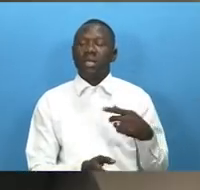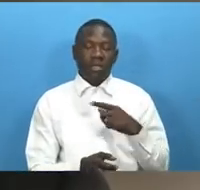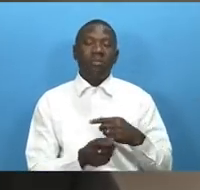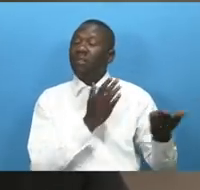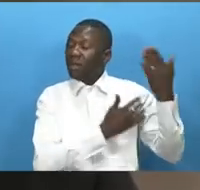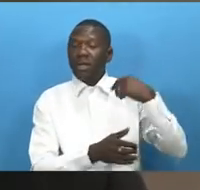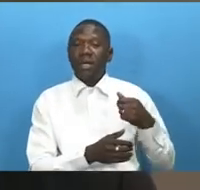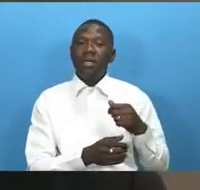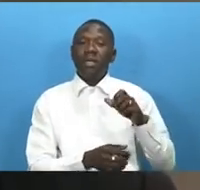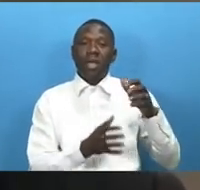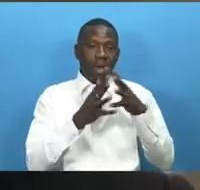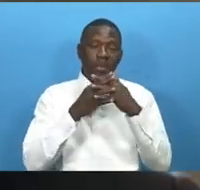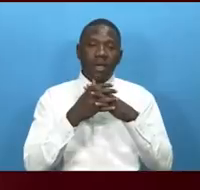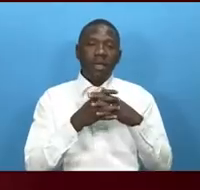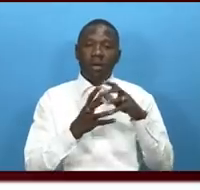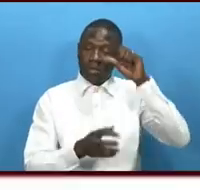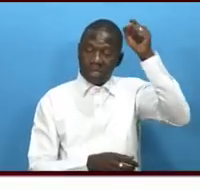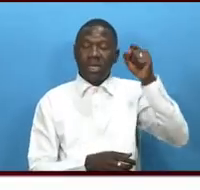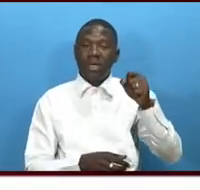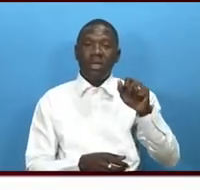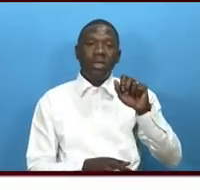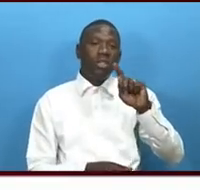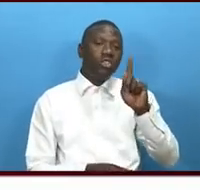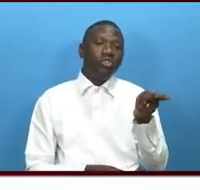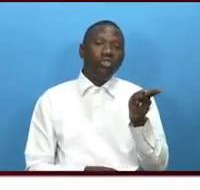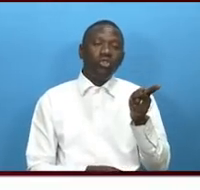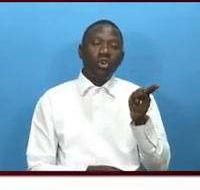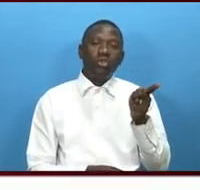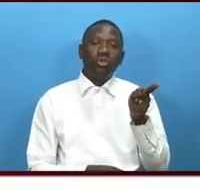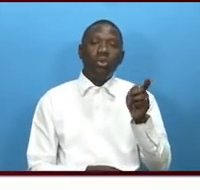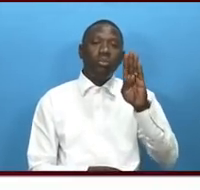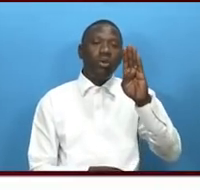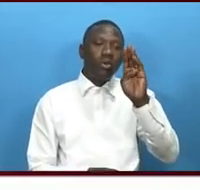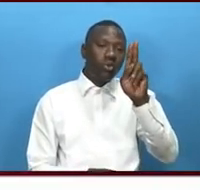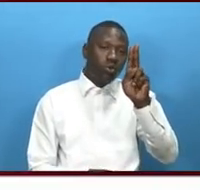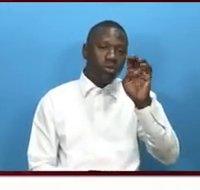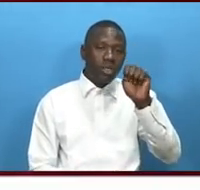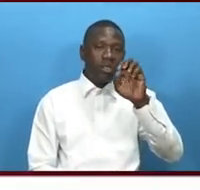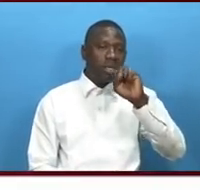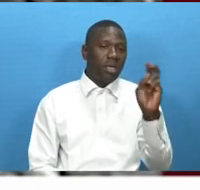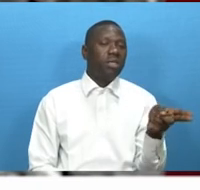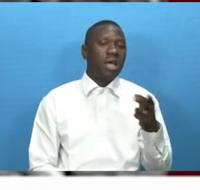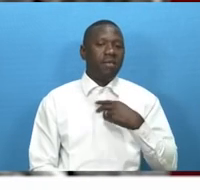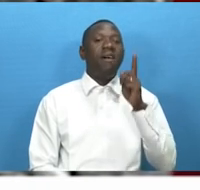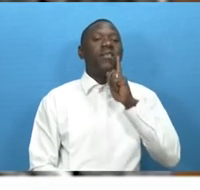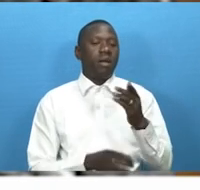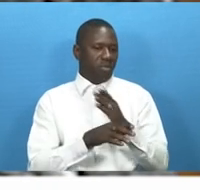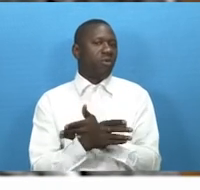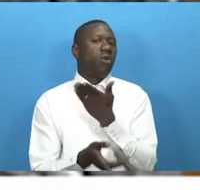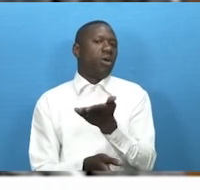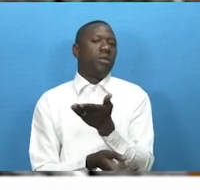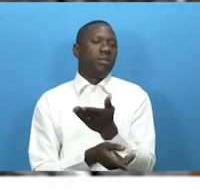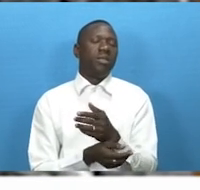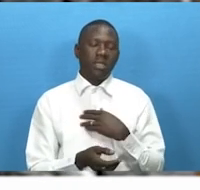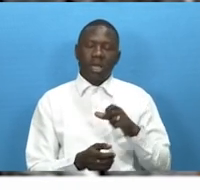George W. Bush and current Canadian Prime Minister Trudeau are sons of their country's former heads of state. Father, son,